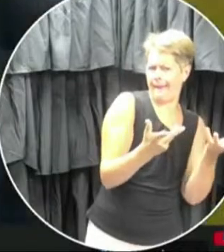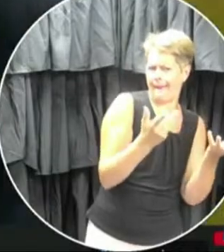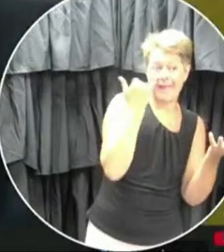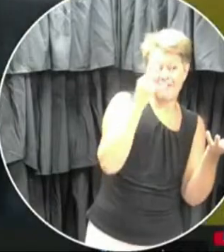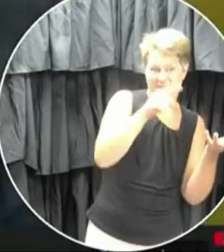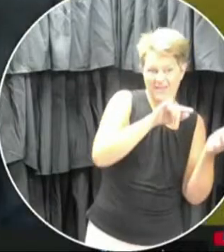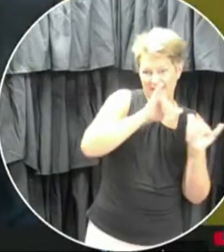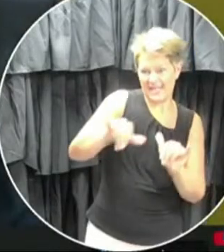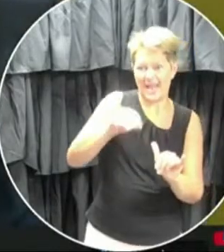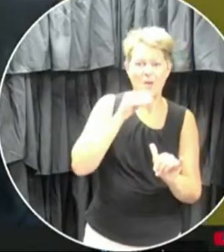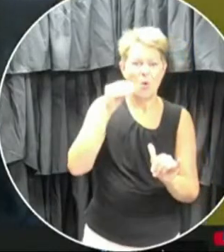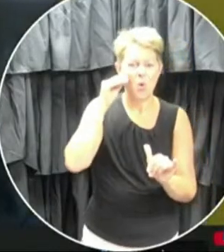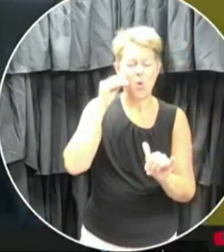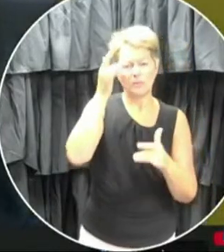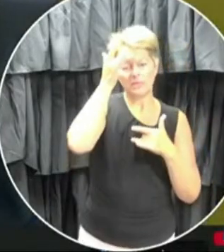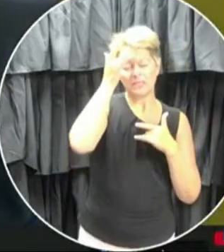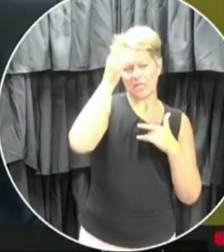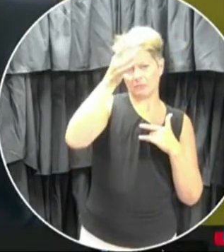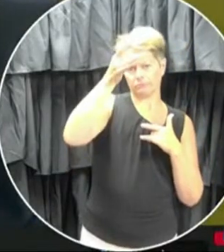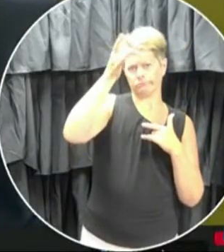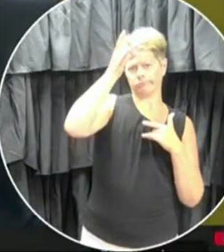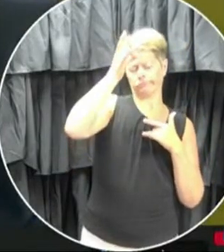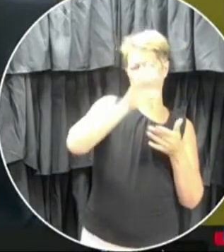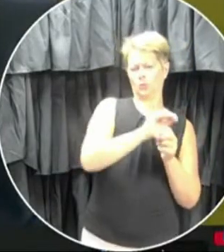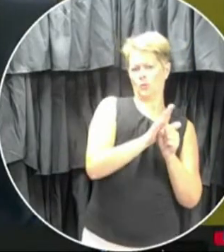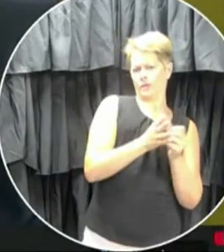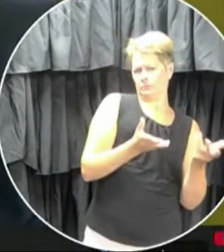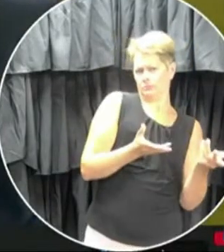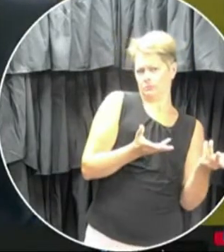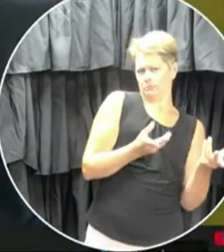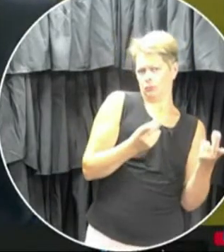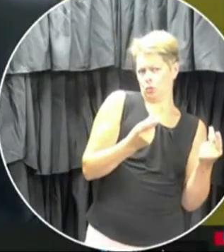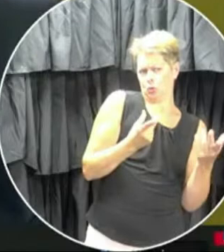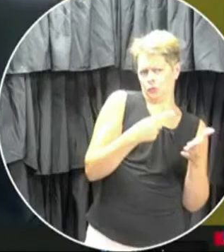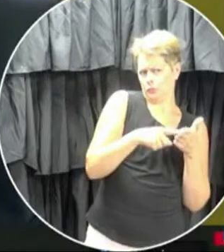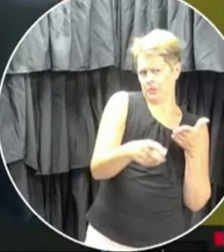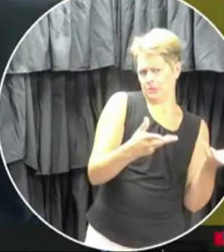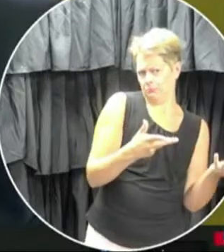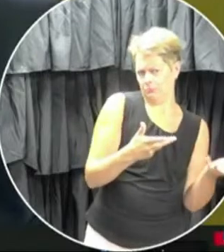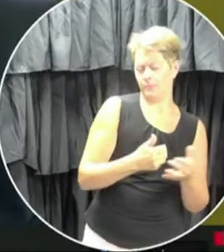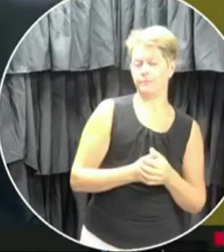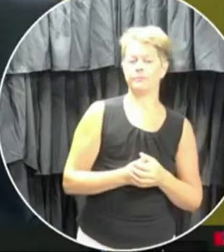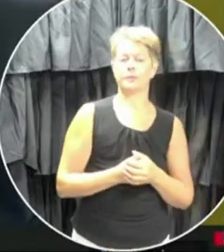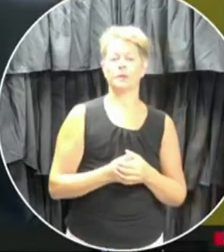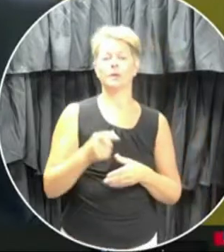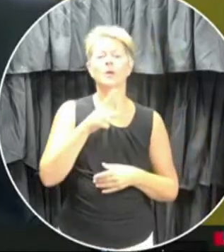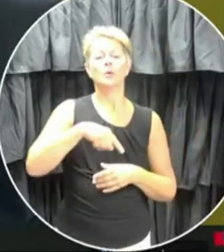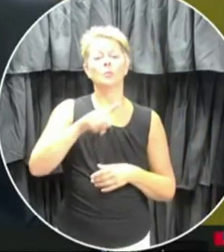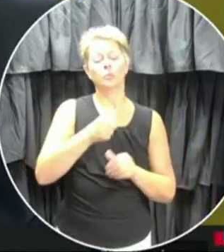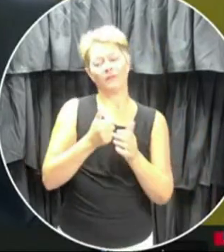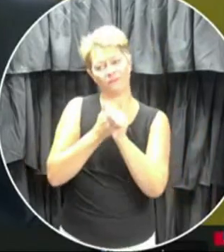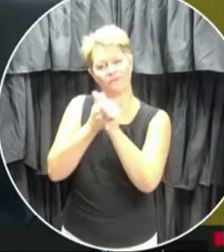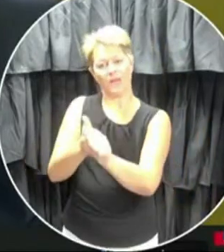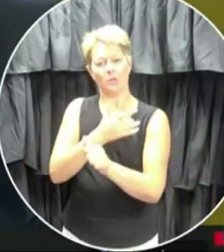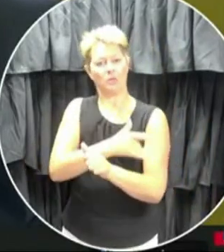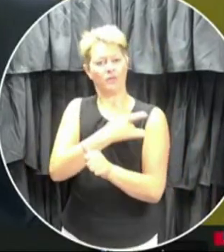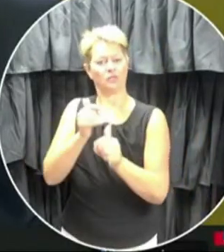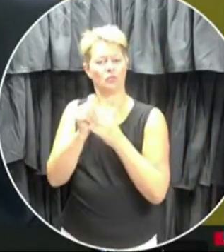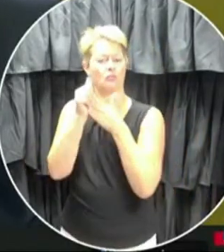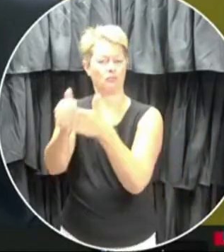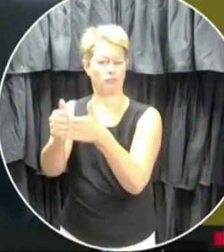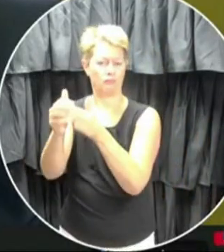So, um, we are, uh, compliant with, uh, the provincial guideline, uh, with respect to that.